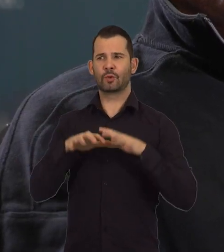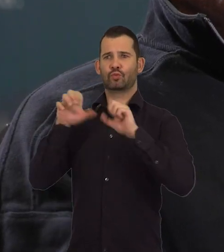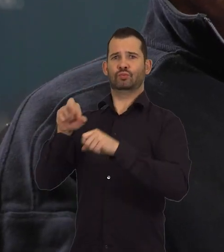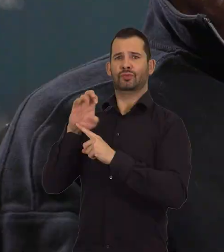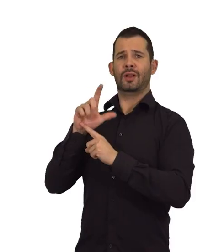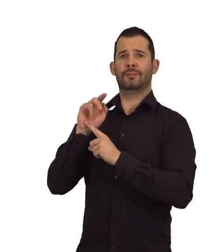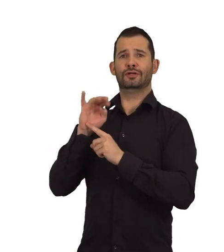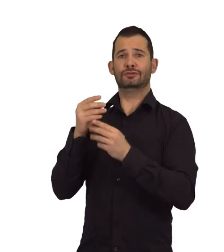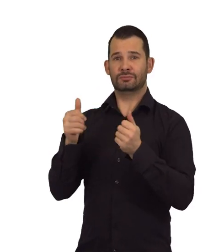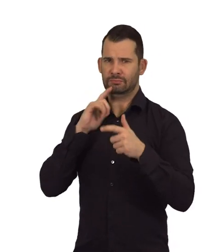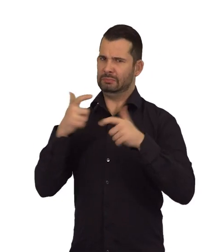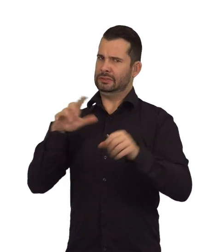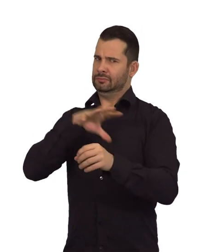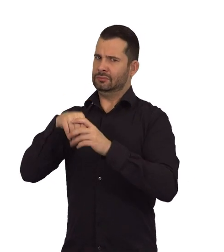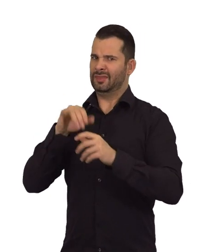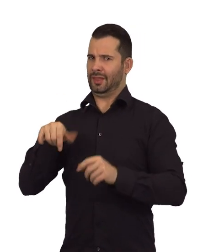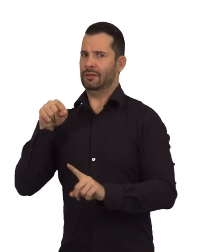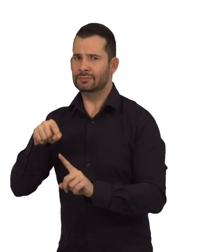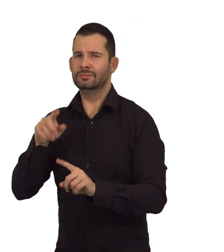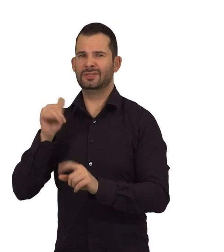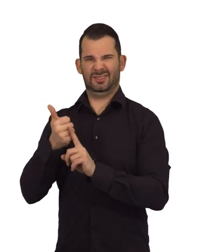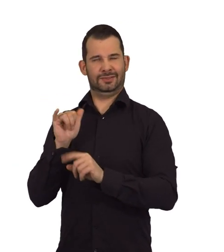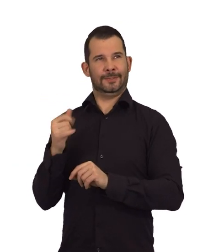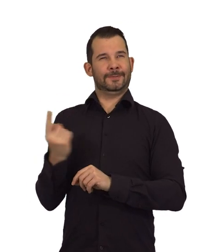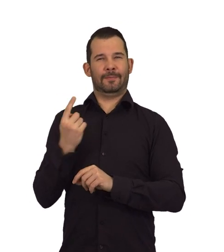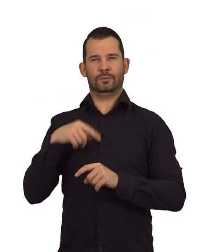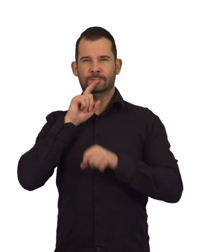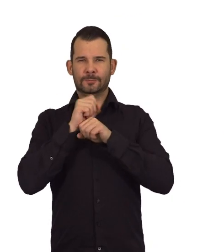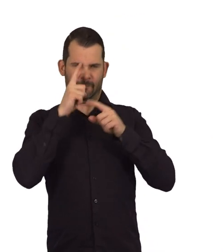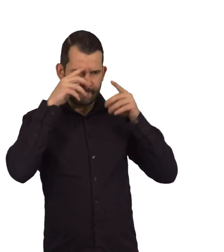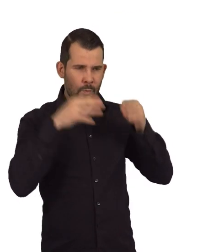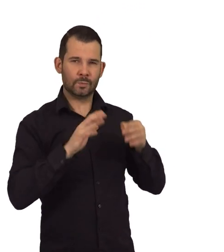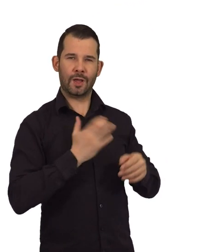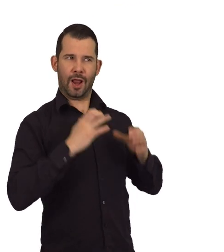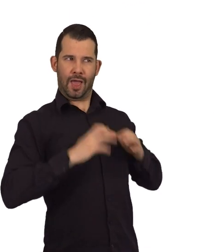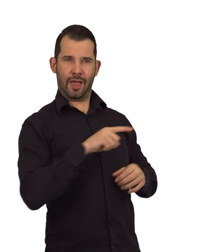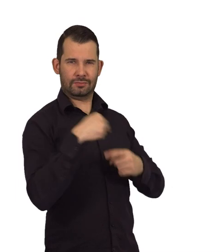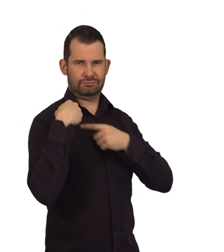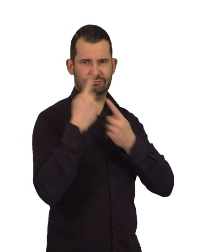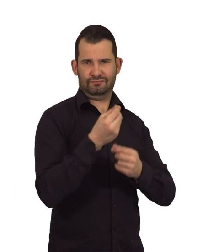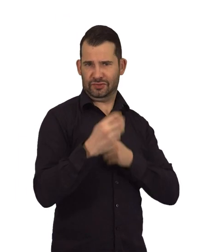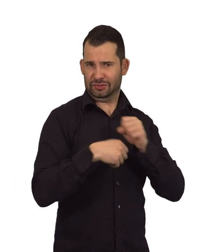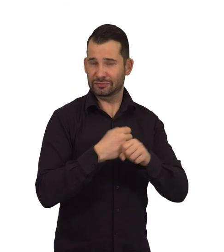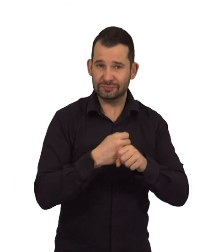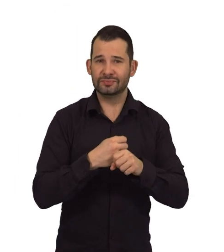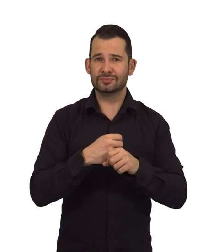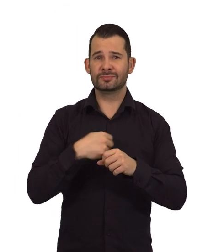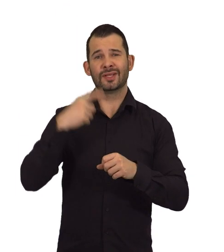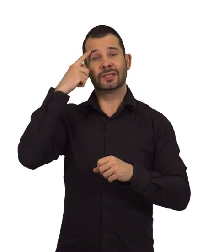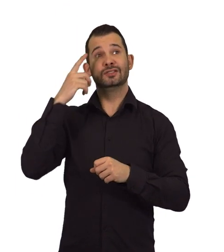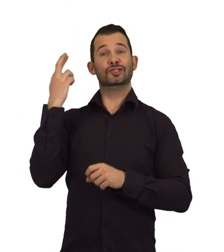Reclamation has been a very big part of that. I think that's something we've focused on with our clients over the years.